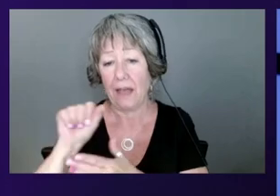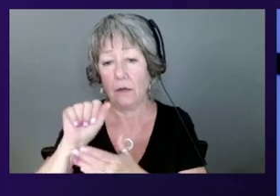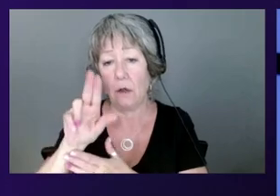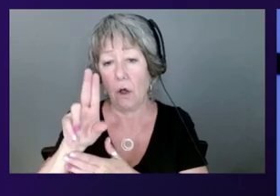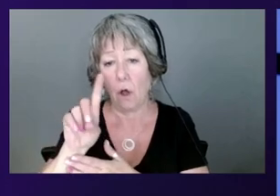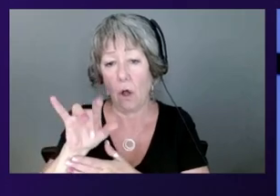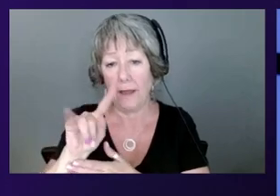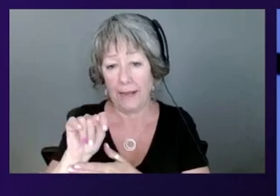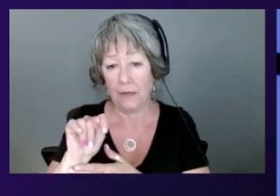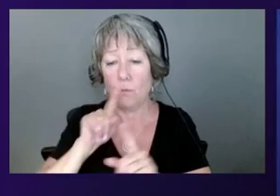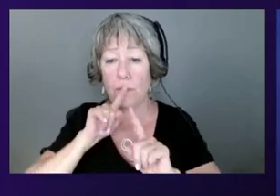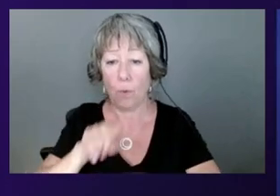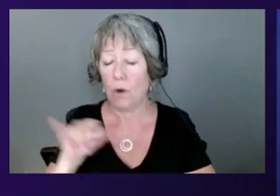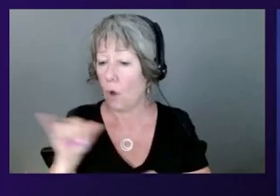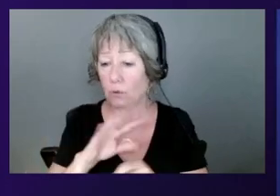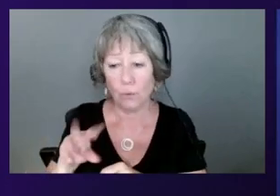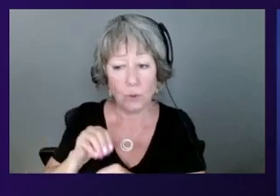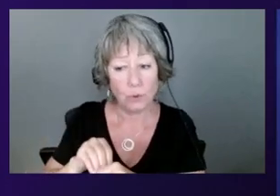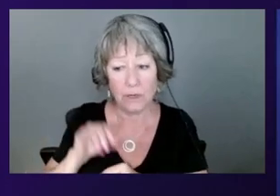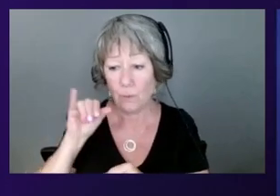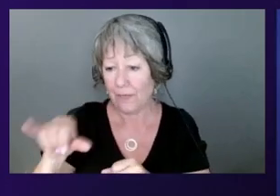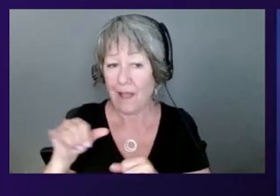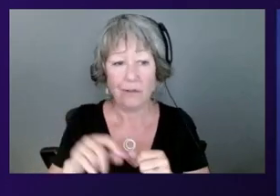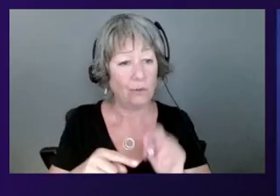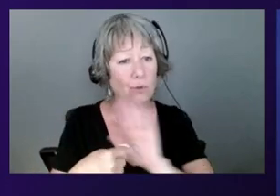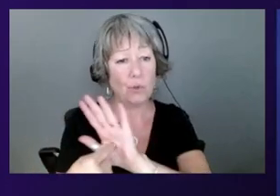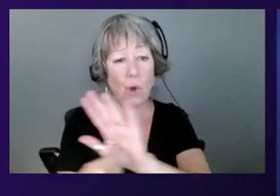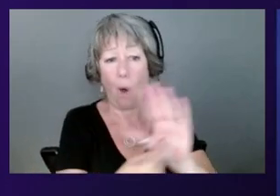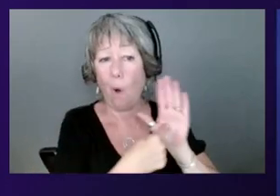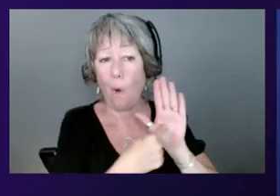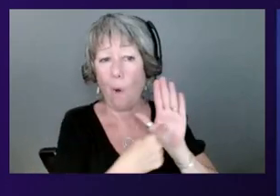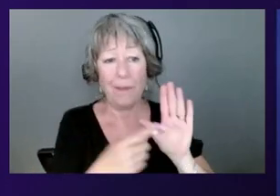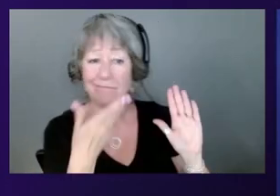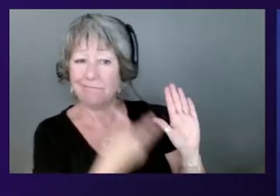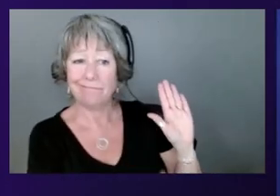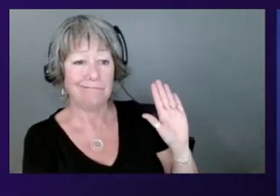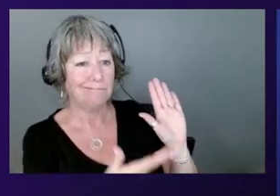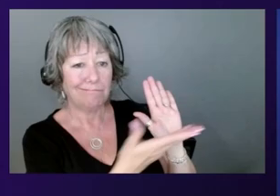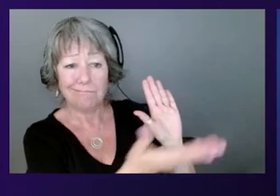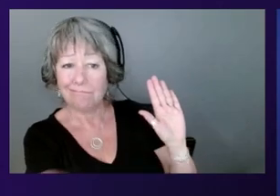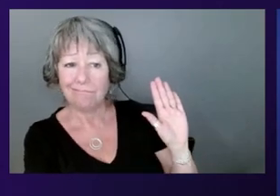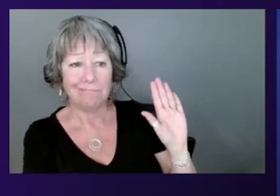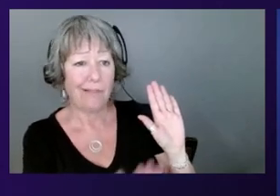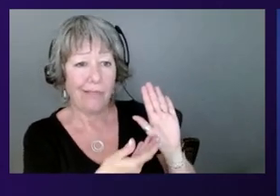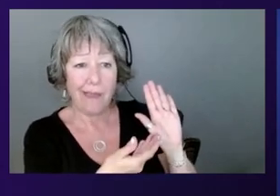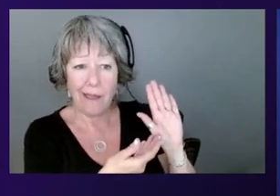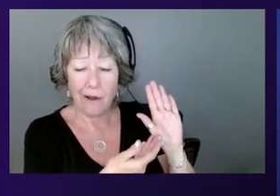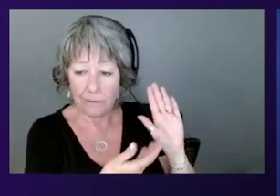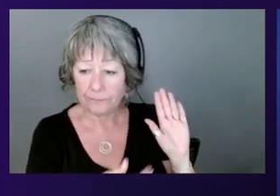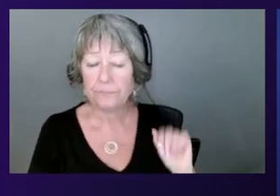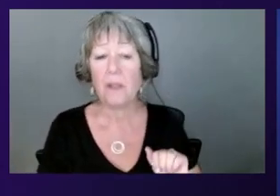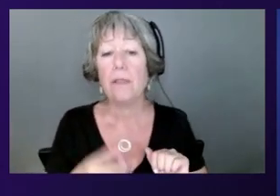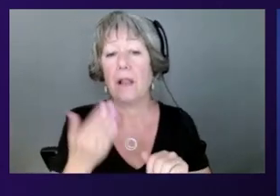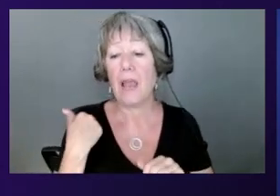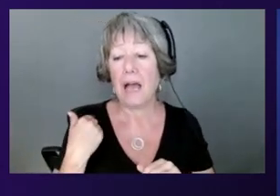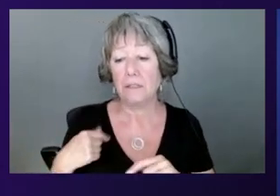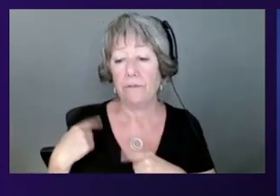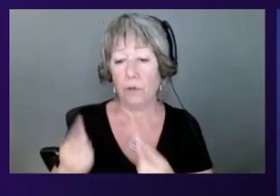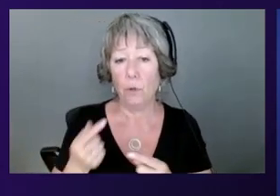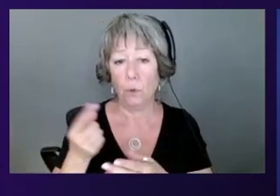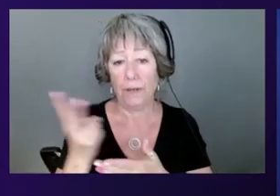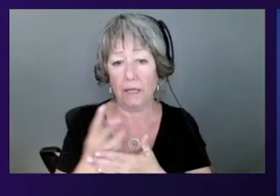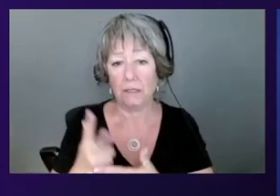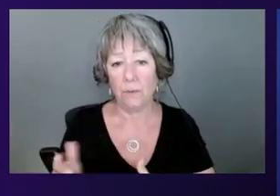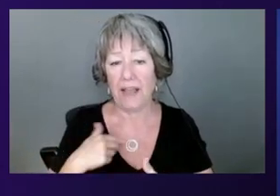a piece of that. And then one other kind of note about it is that in the last couple of weeks, we had Reinforce, which is the AWS Security